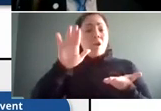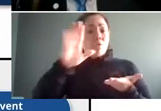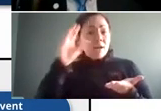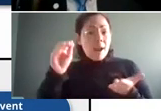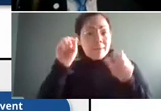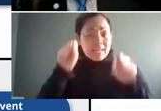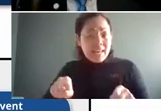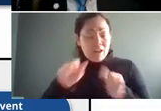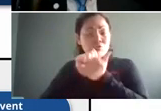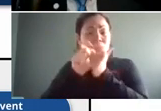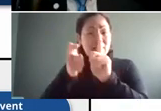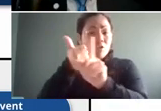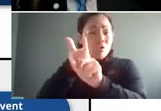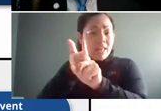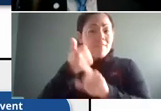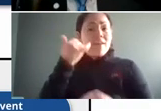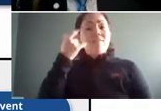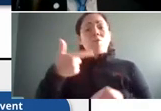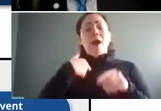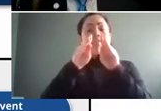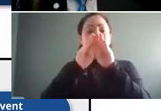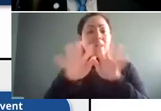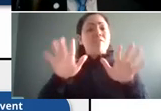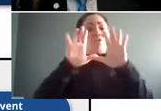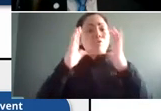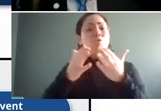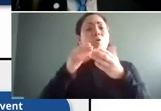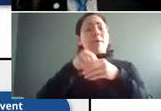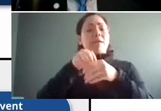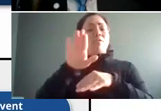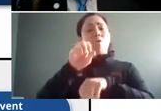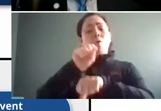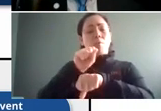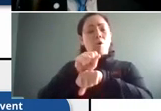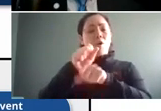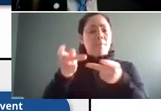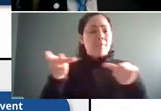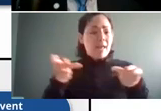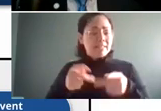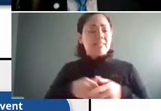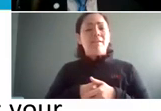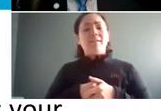do on your own if you have a very diverse language group in your workforce next slide